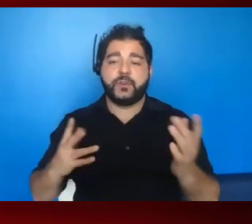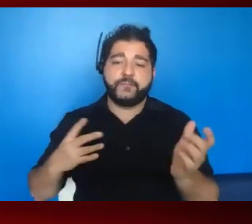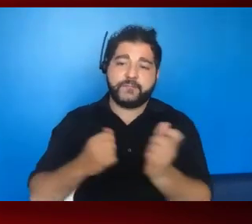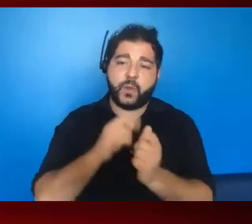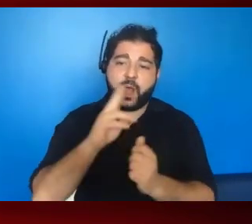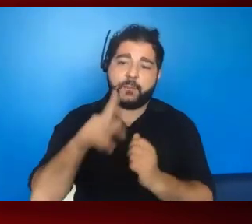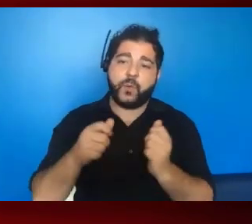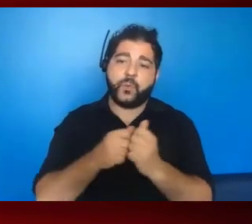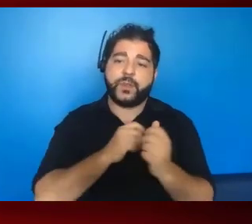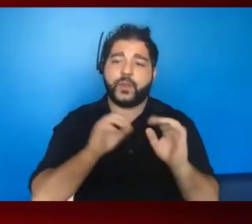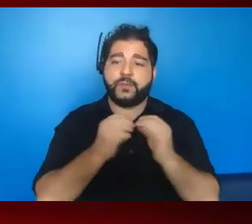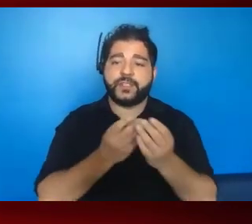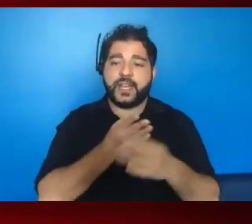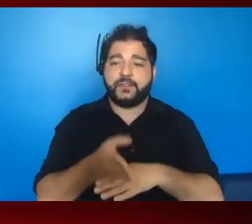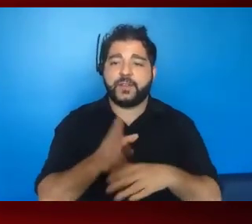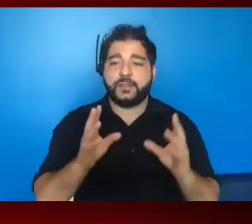after the meeting?